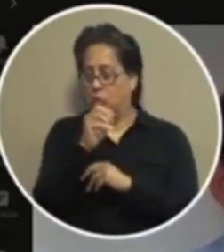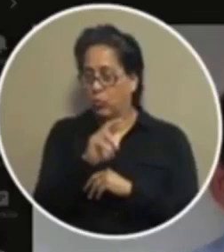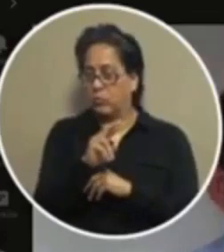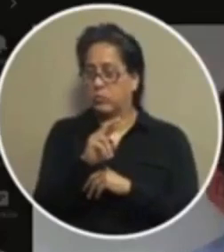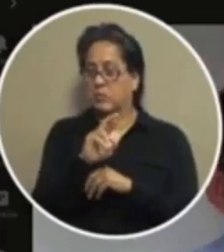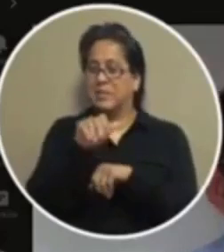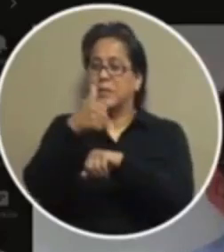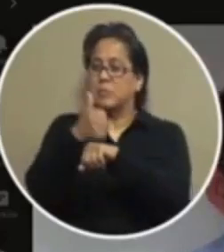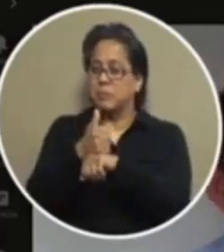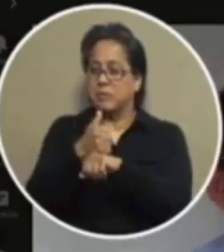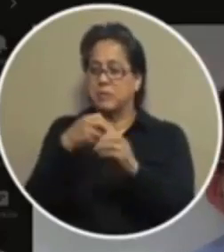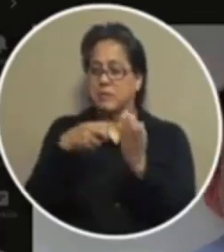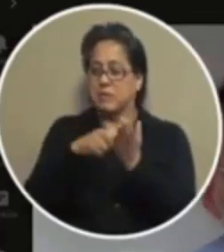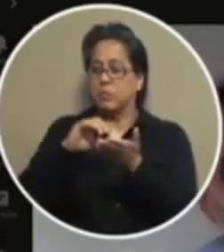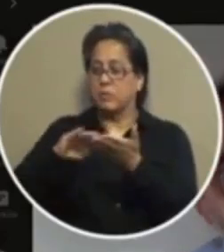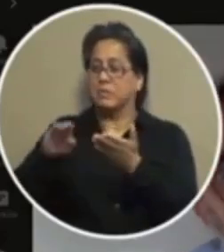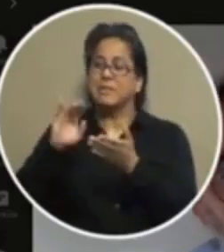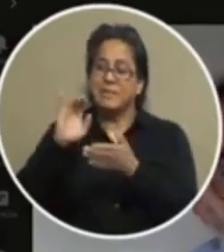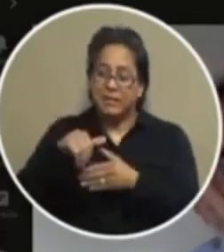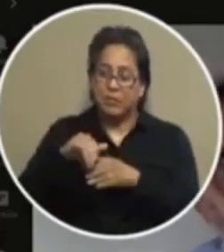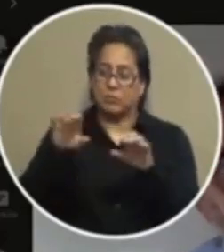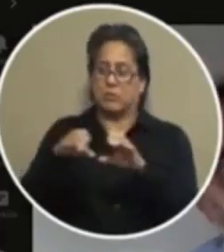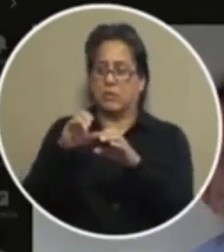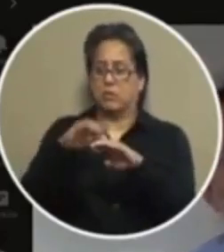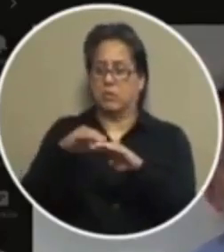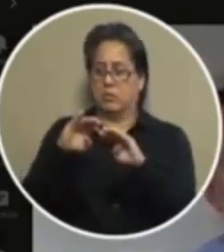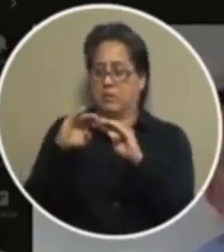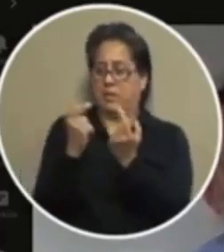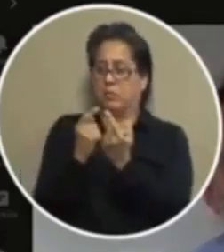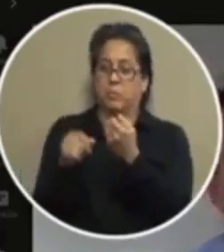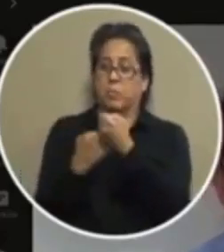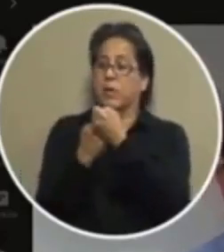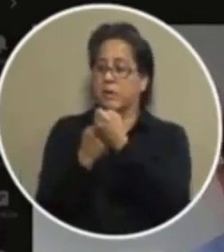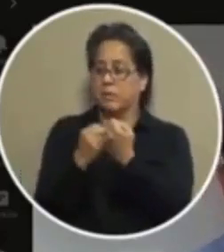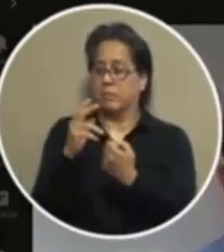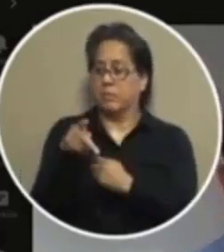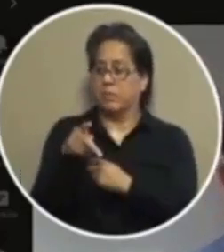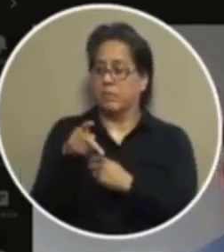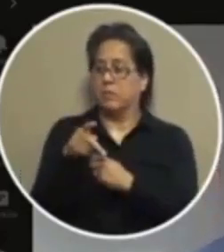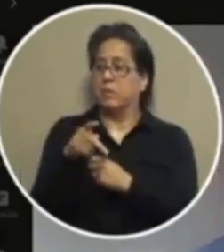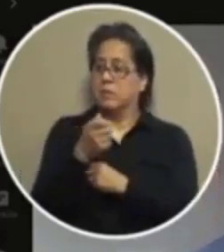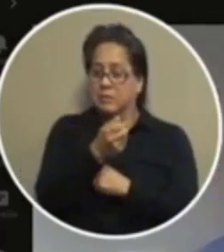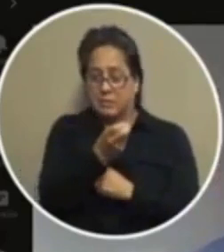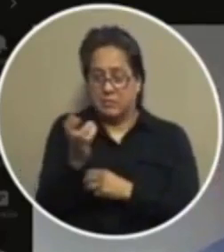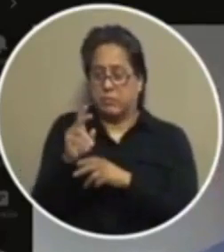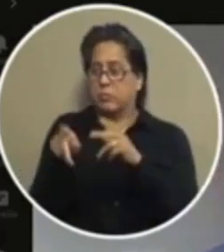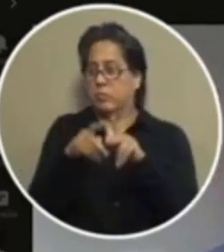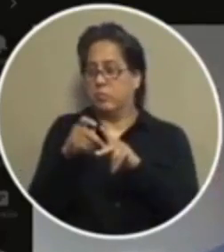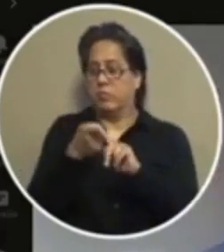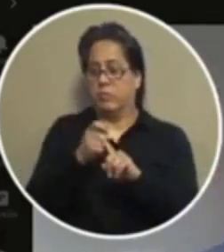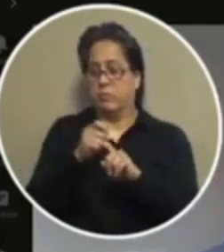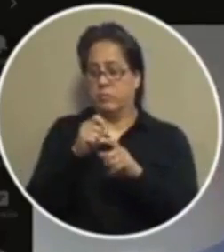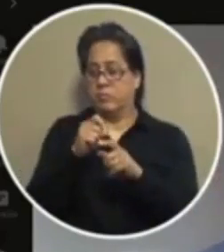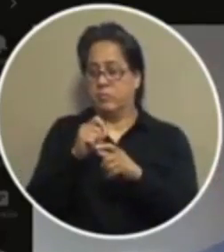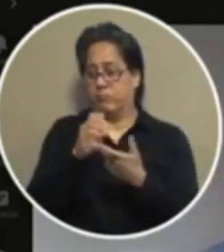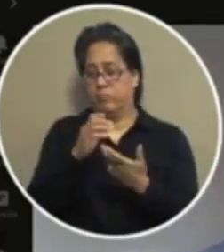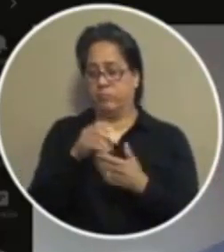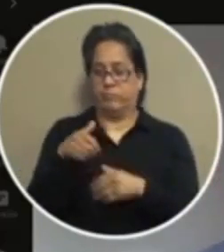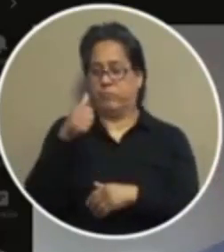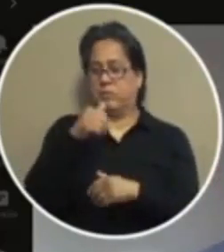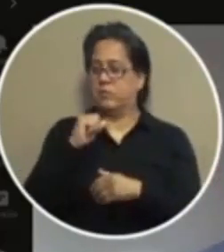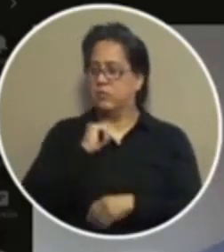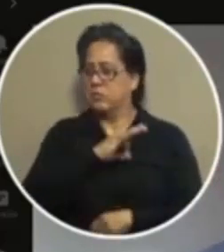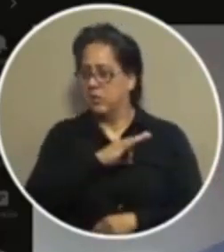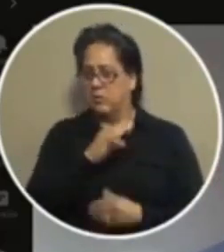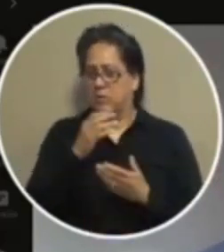a site and release program that was the action that's on this council backup that was seen by multiple people from our city staff you tell me